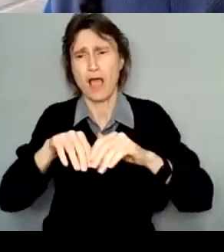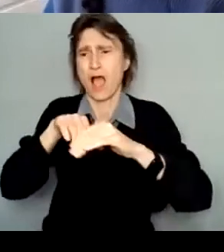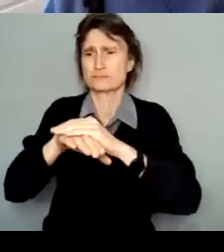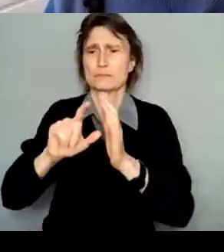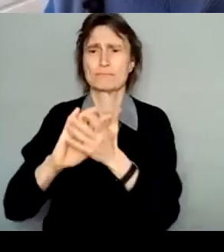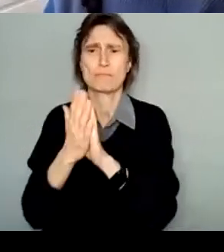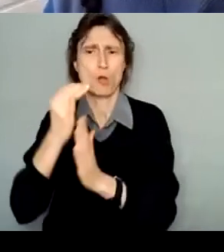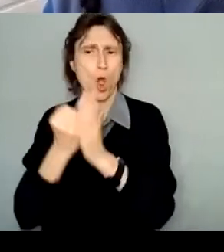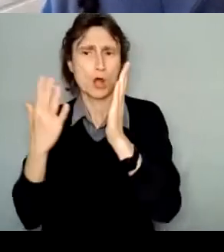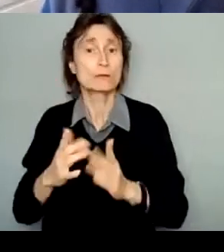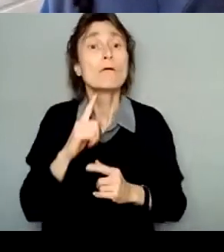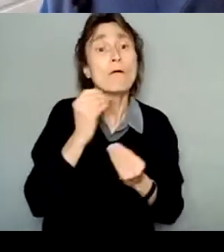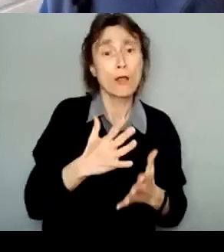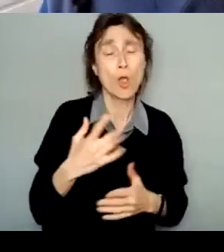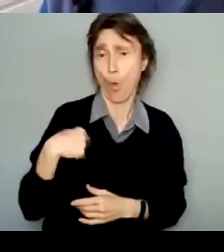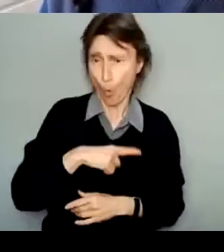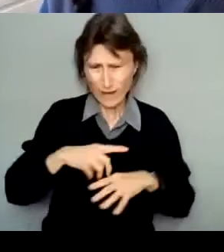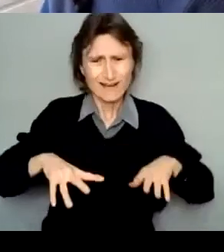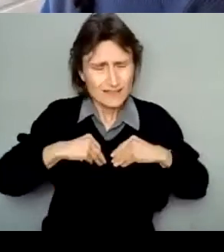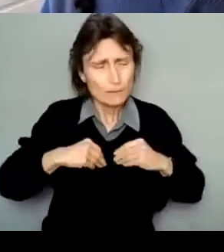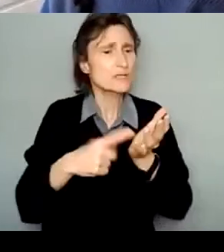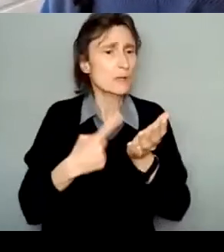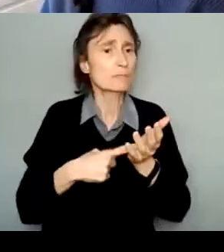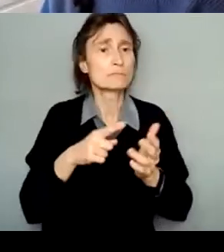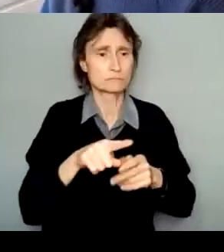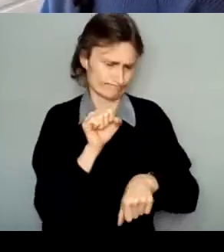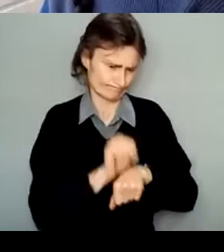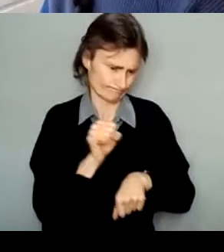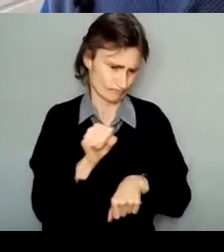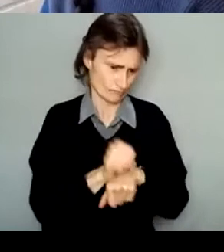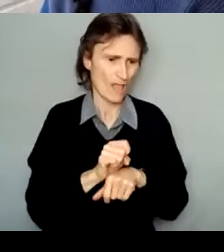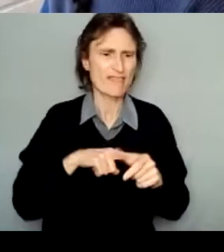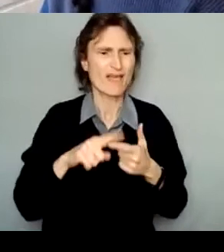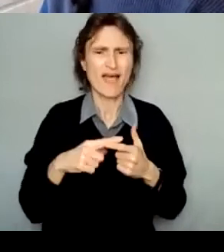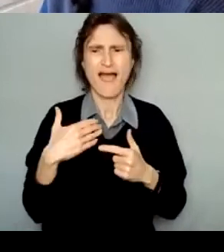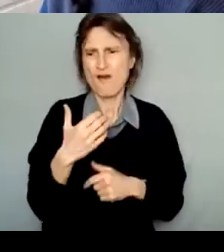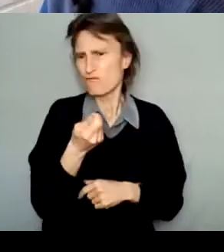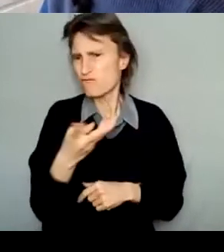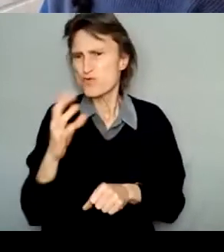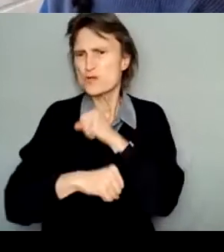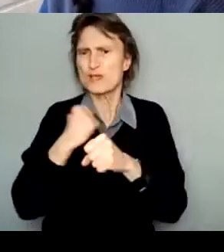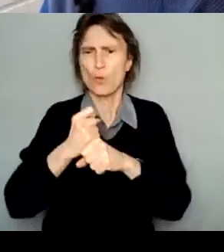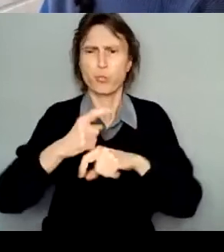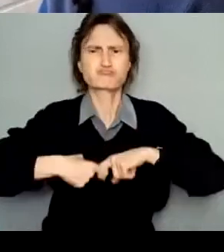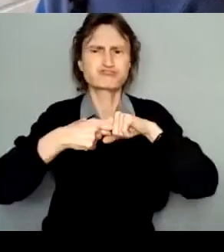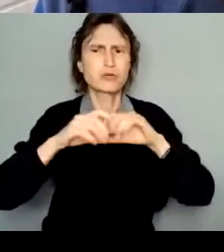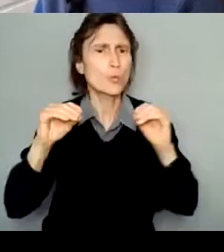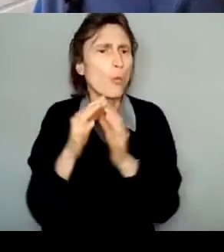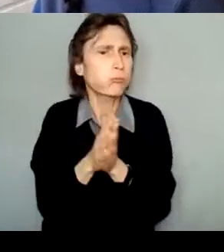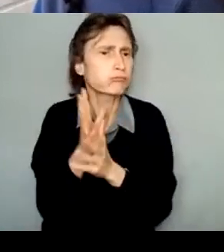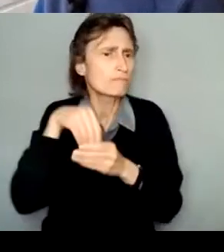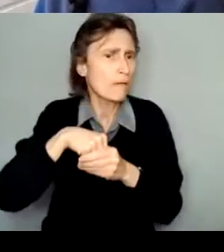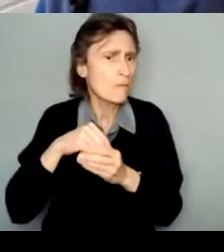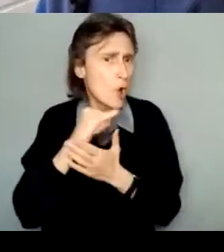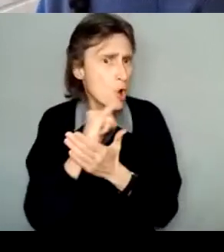have gaps in your practice or times where you weren't creating or working in the arts for whatever reason. It also does not have